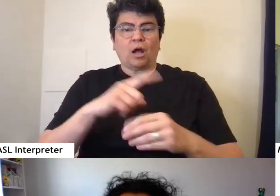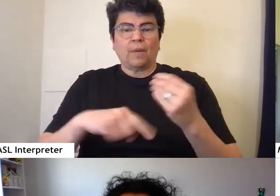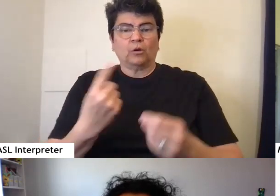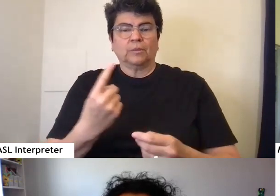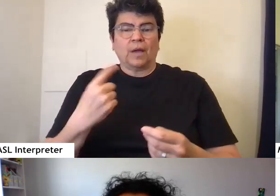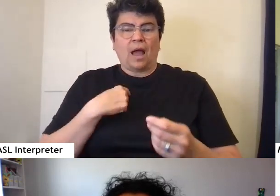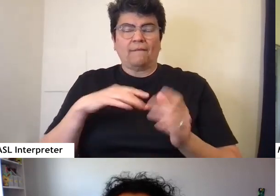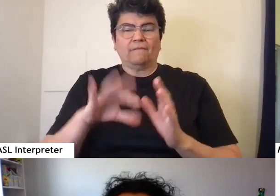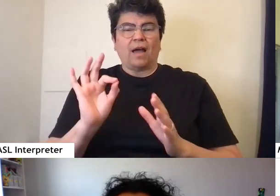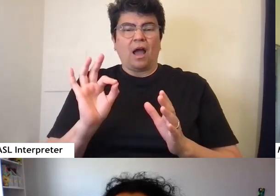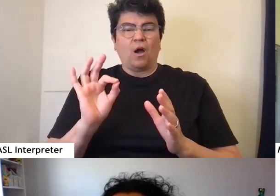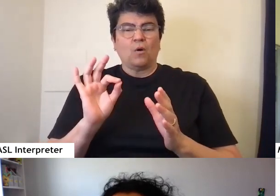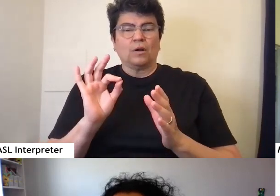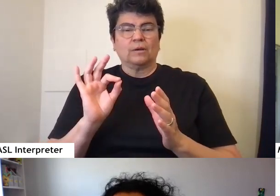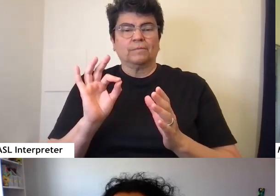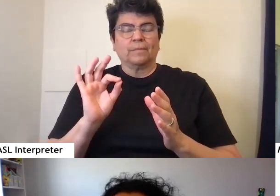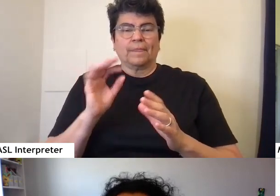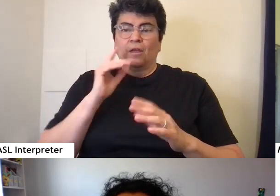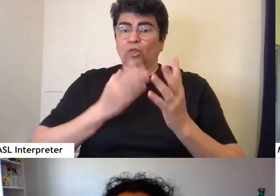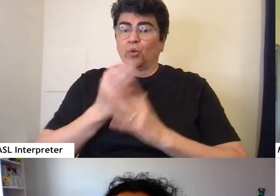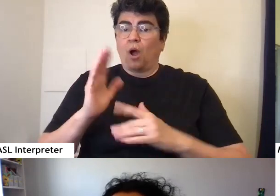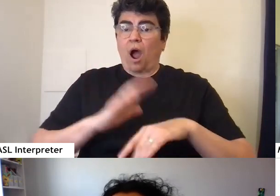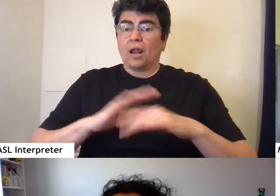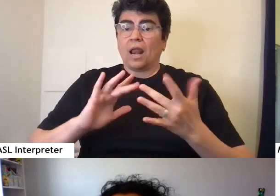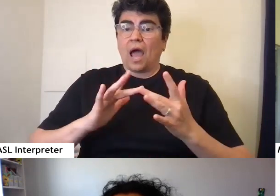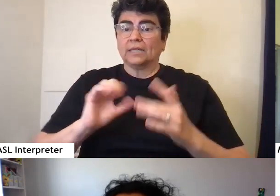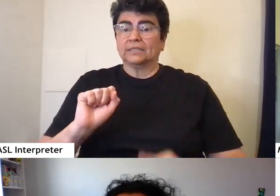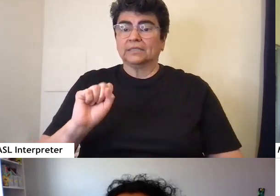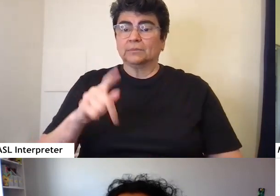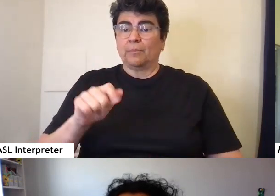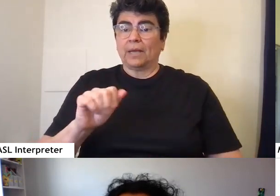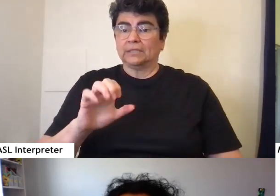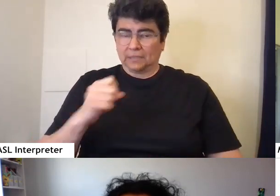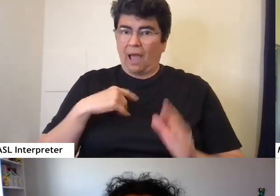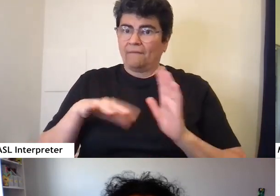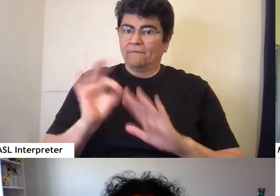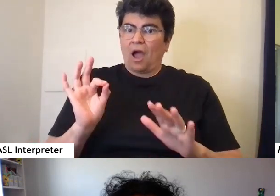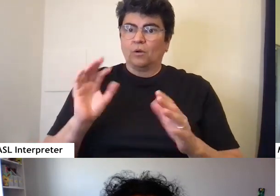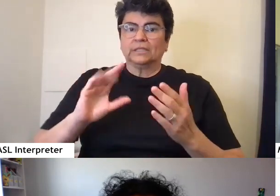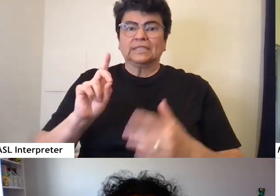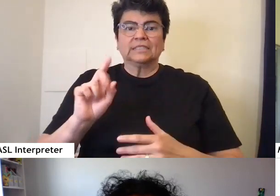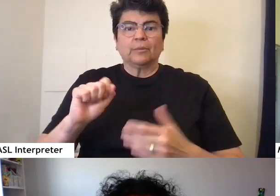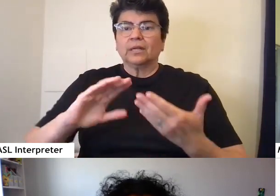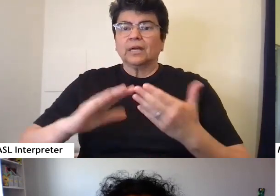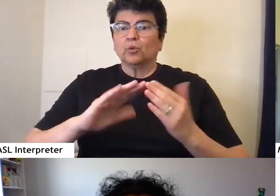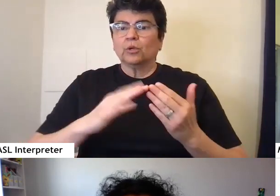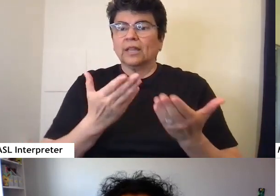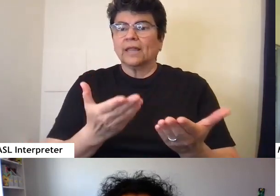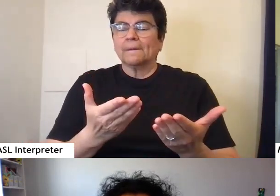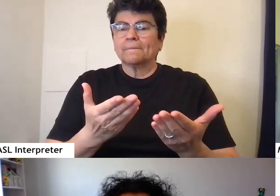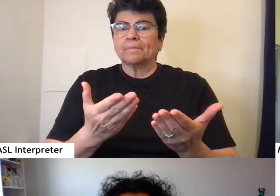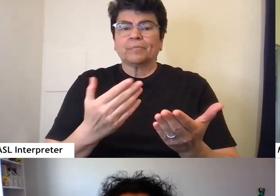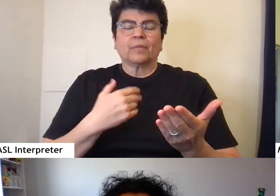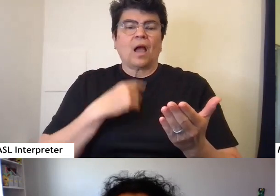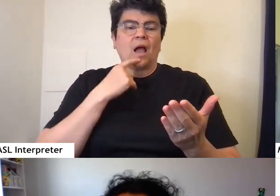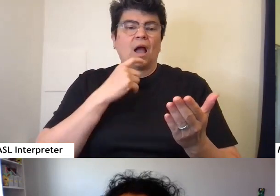through online spaces, which was disability community. And so I wrote